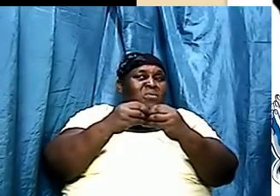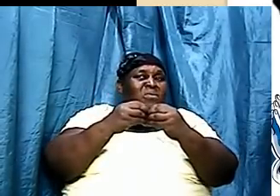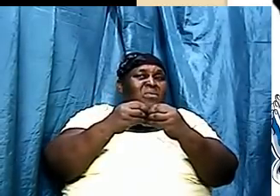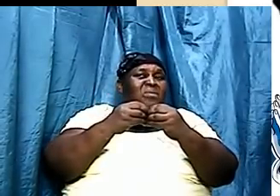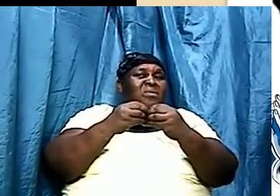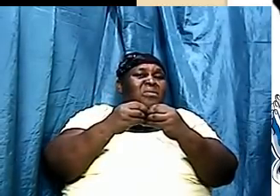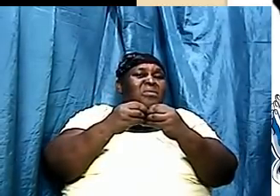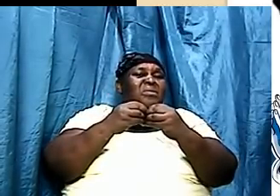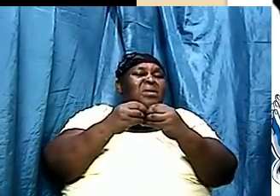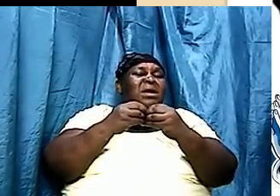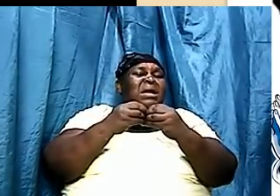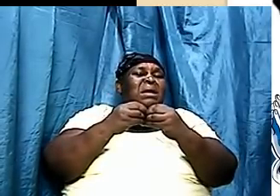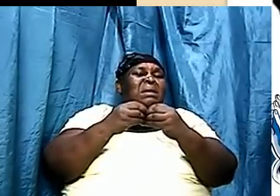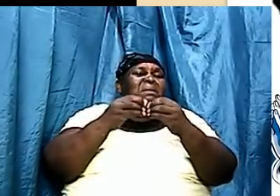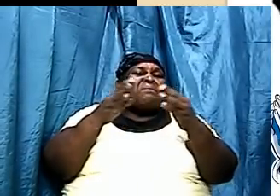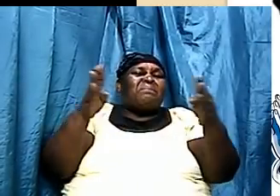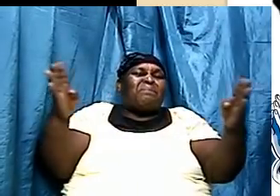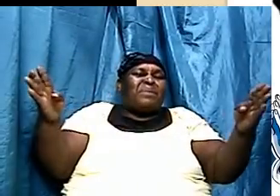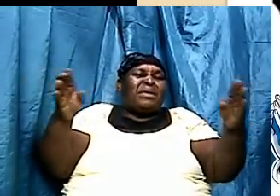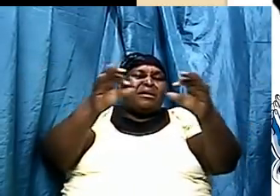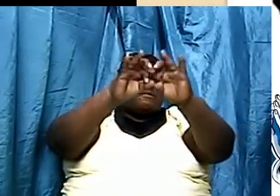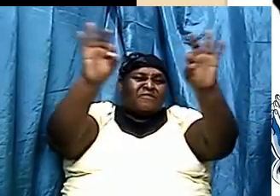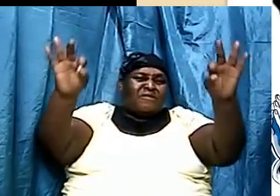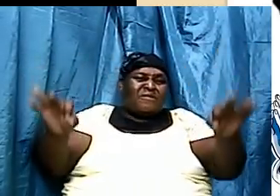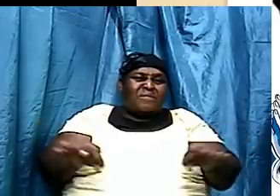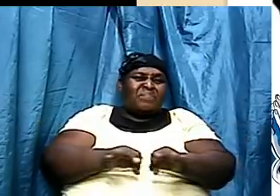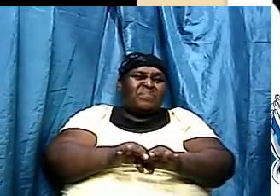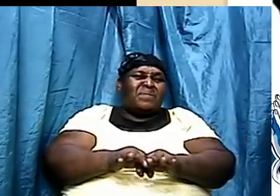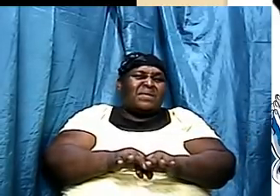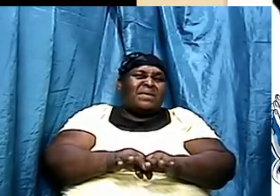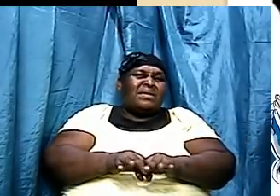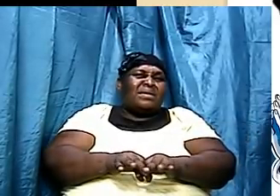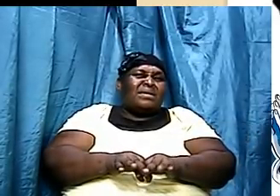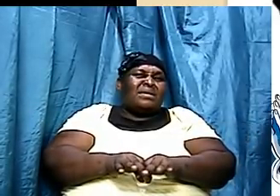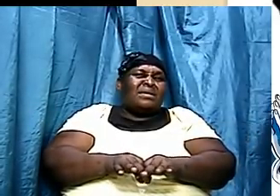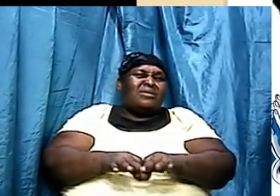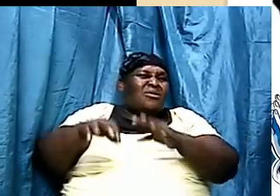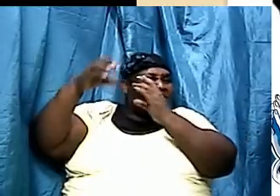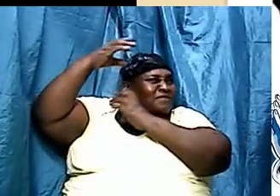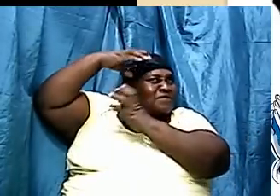you know one of the things about this it contradicts the very science that they teach